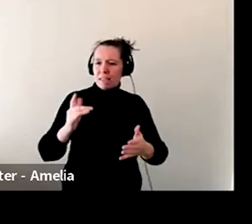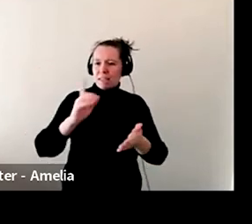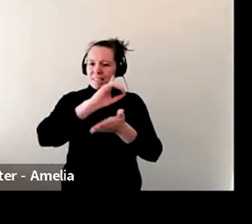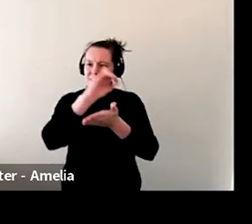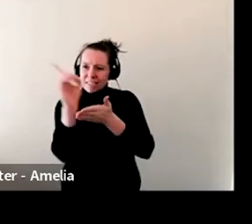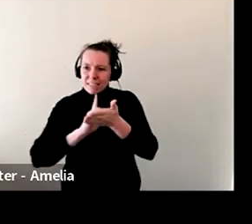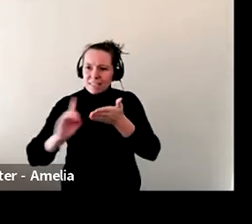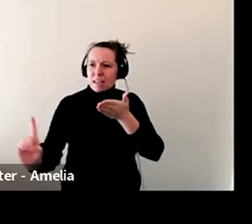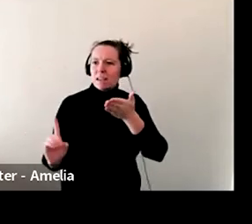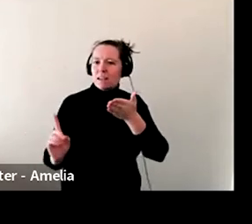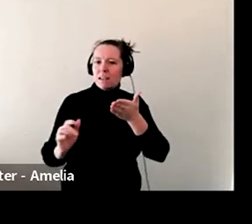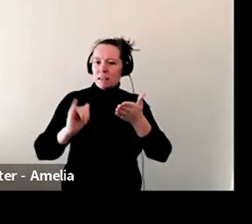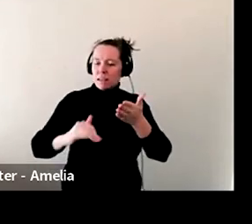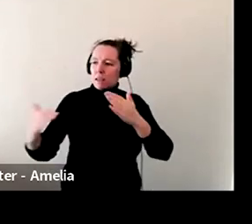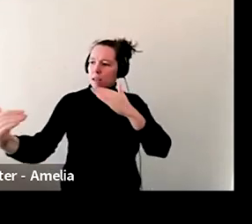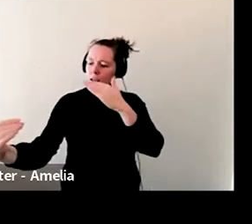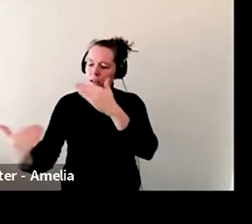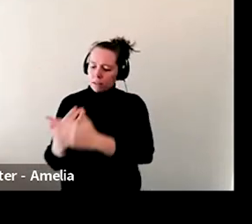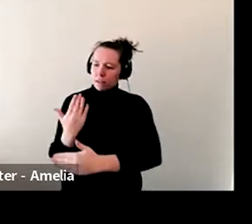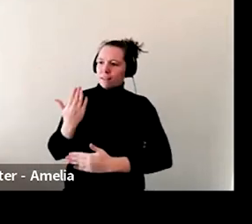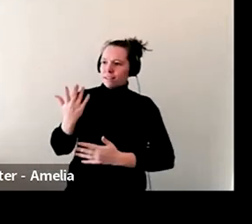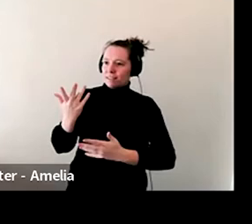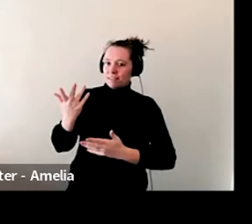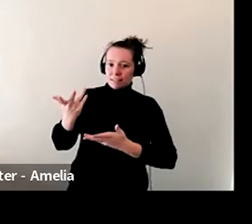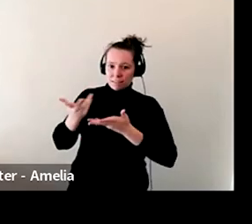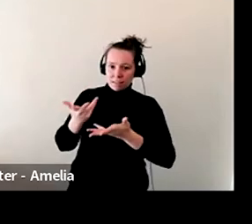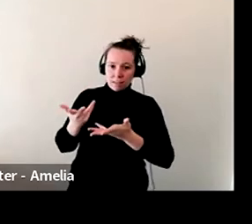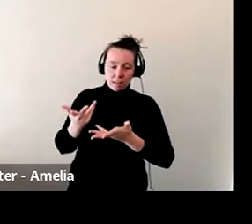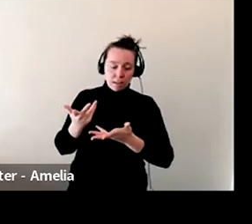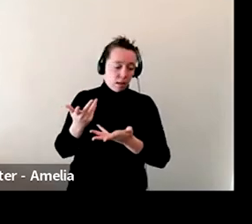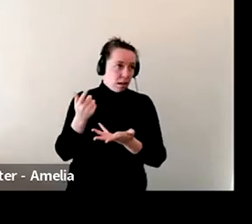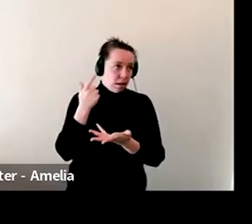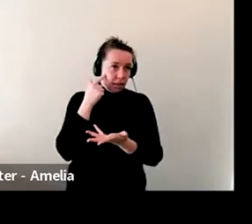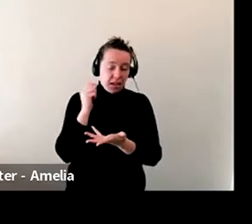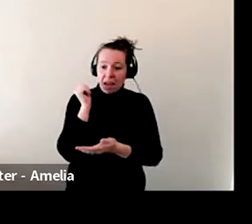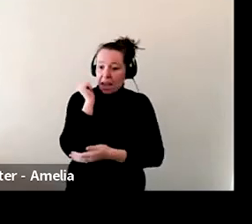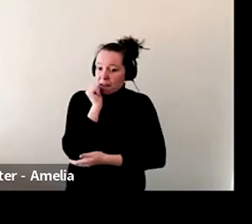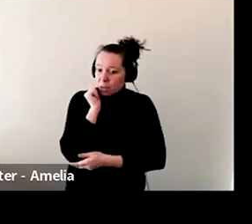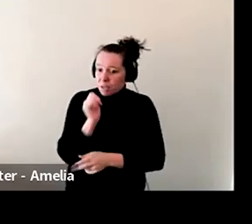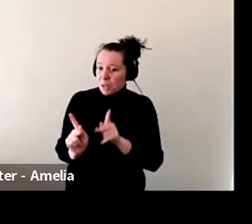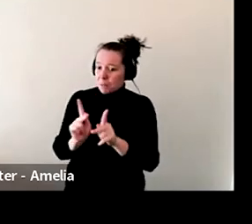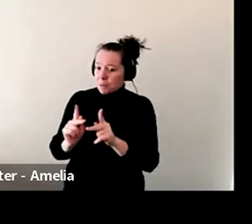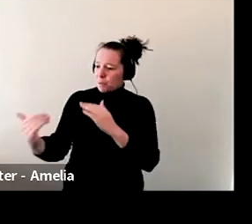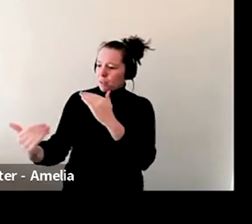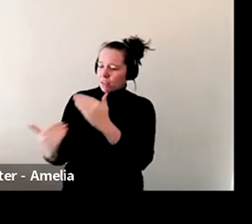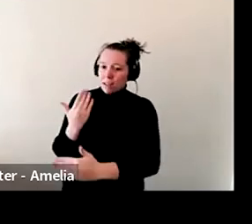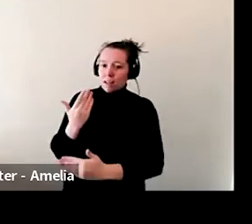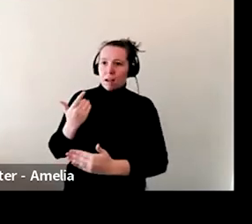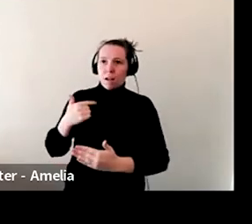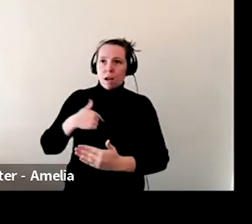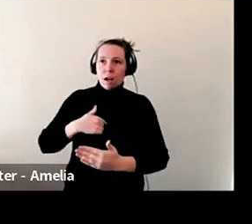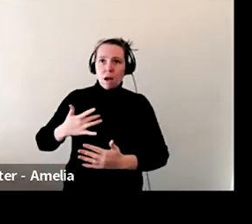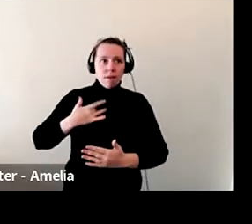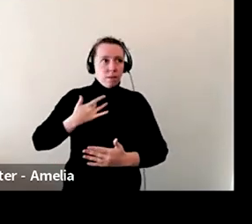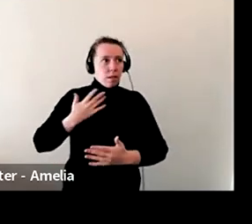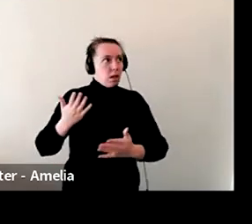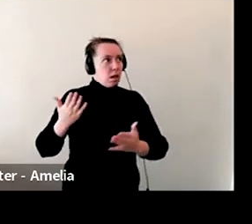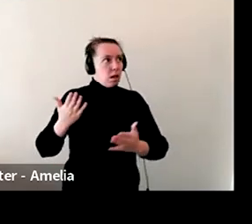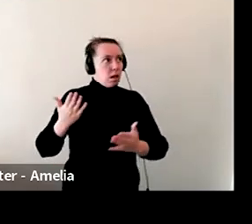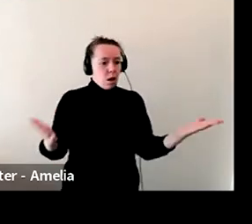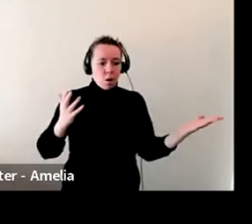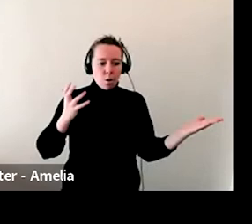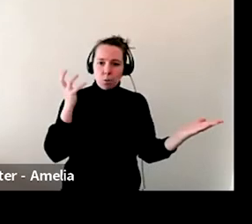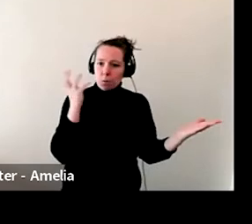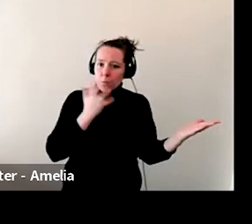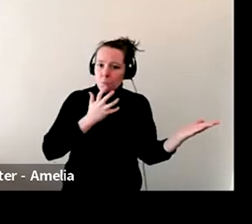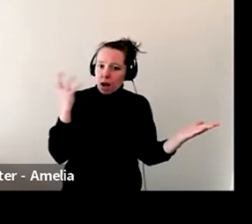and just having people come in and say, which almost happens every day. Someone says, this space is just so amazing. And